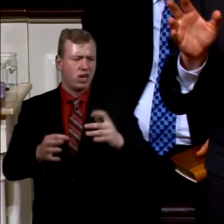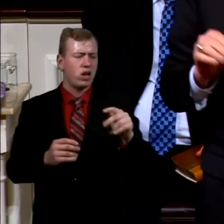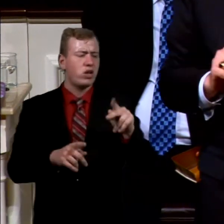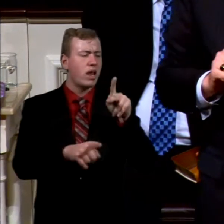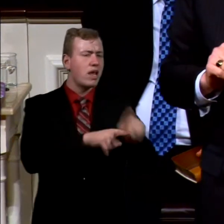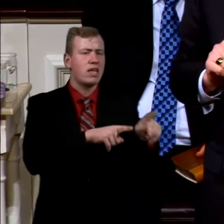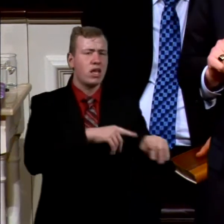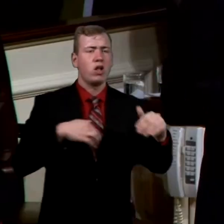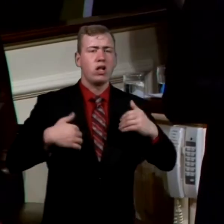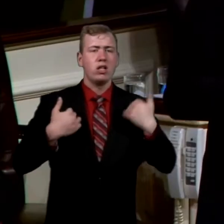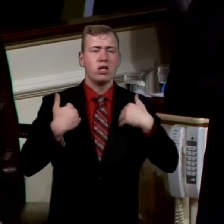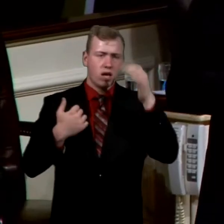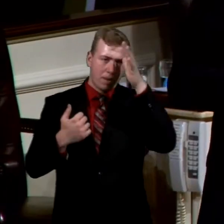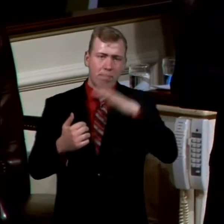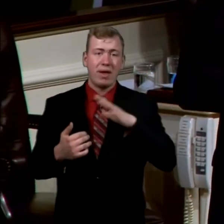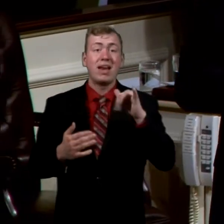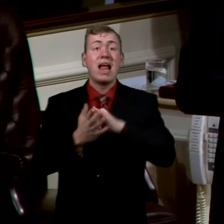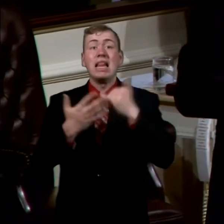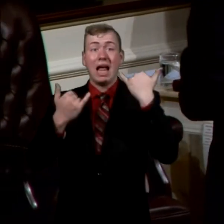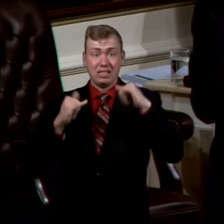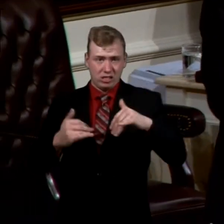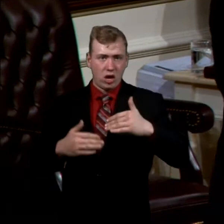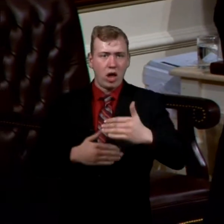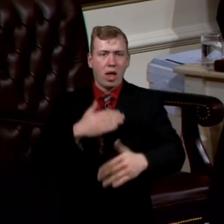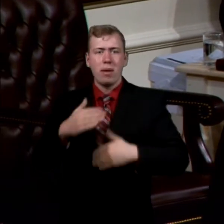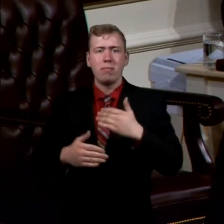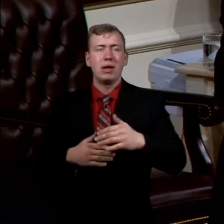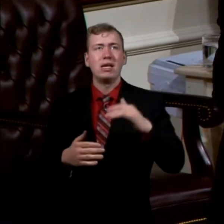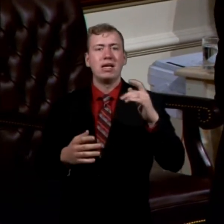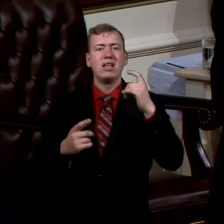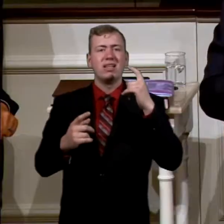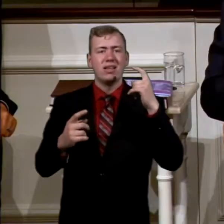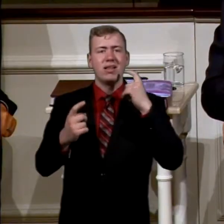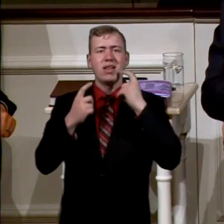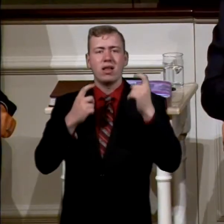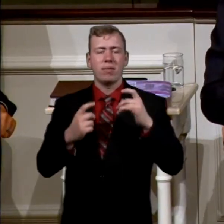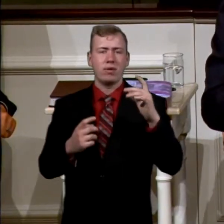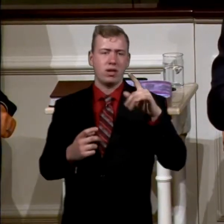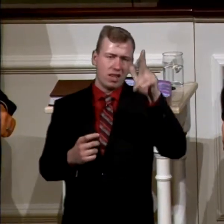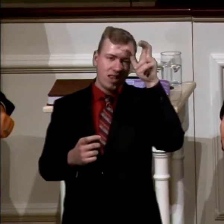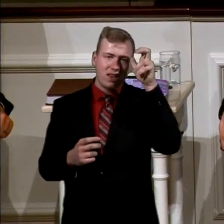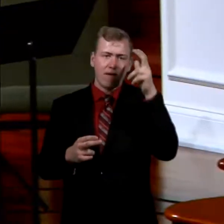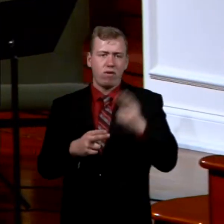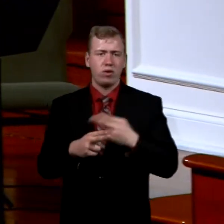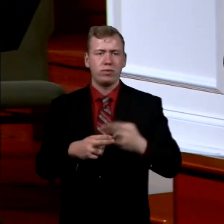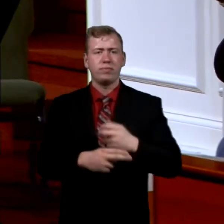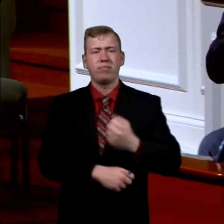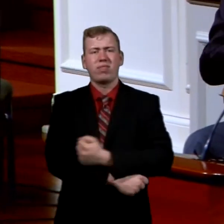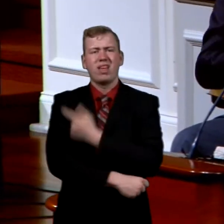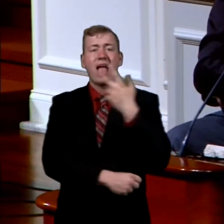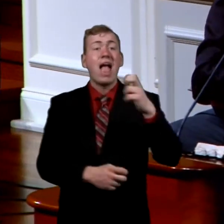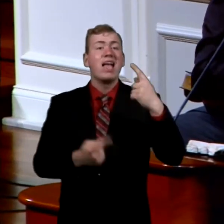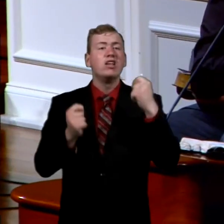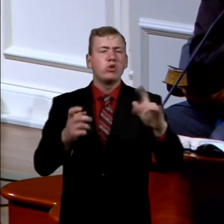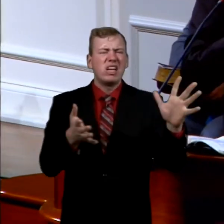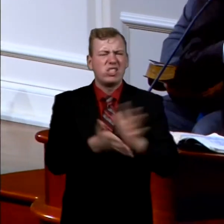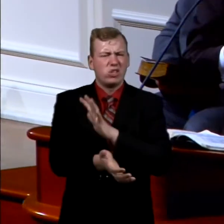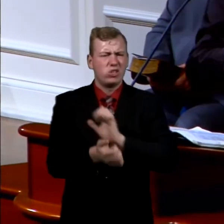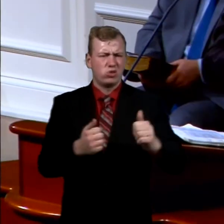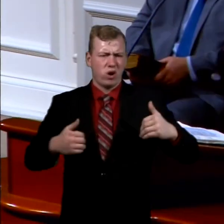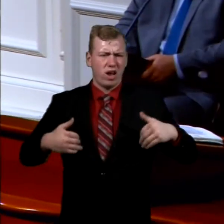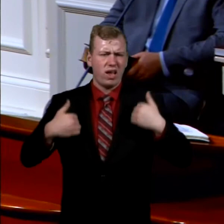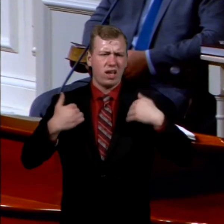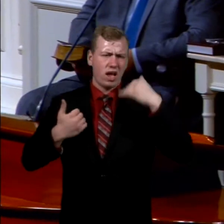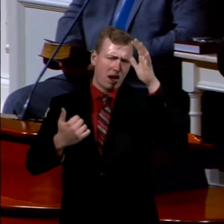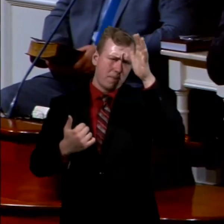a process of Satan today. He is trying to destroy young men. There's a special target on the back of a